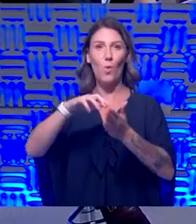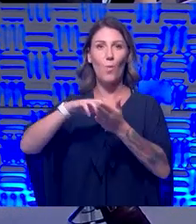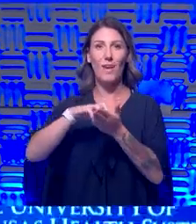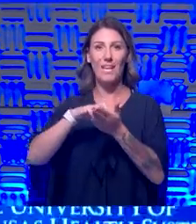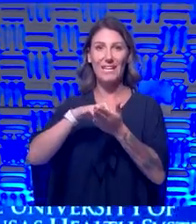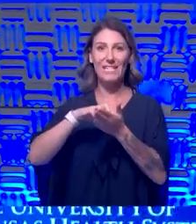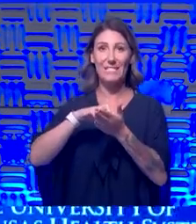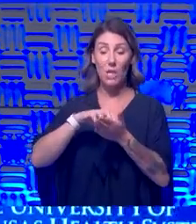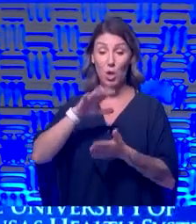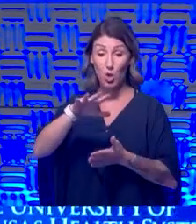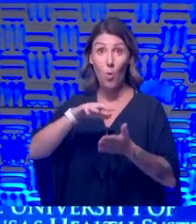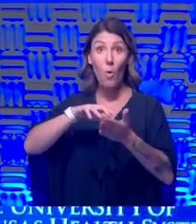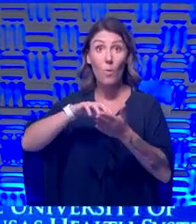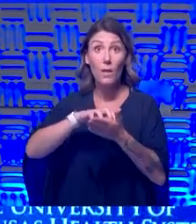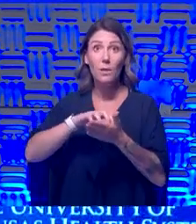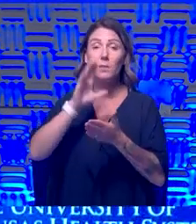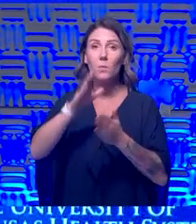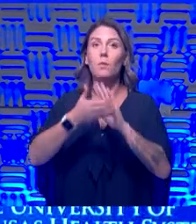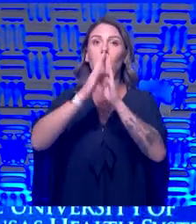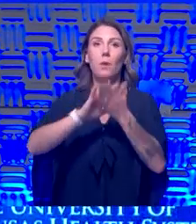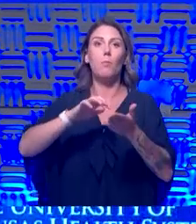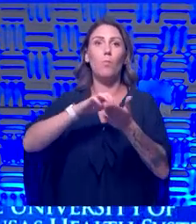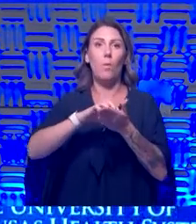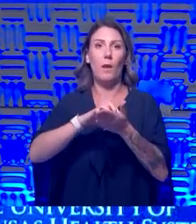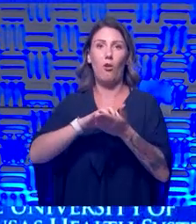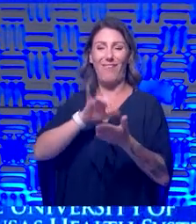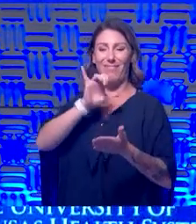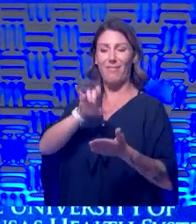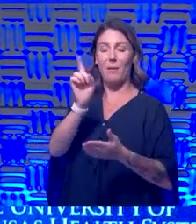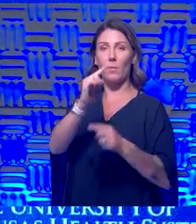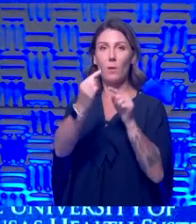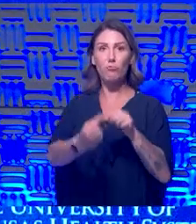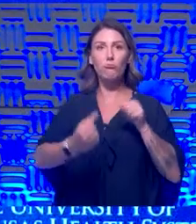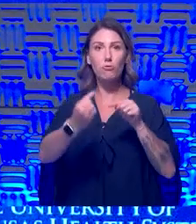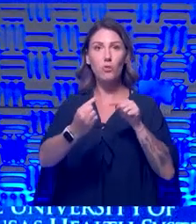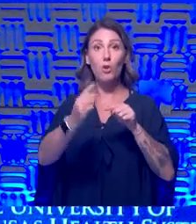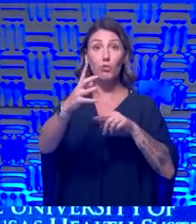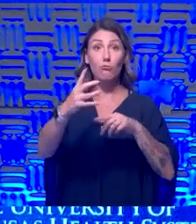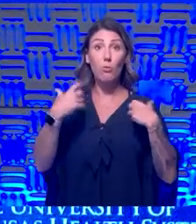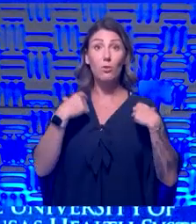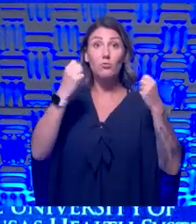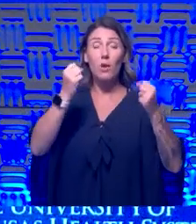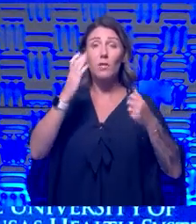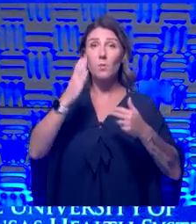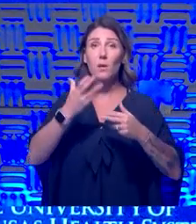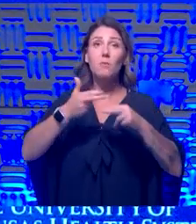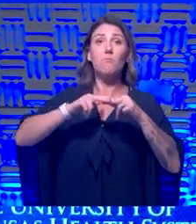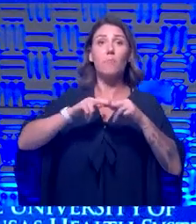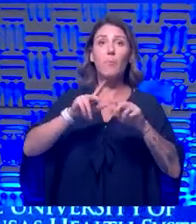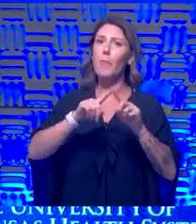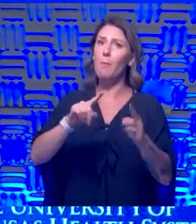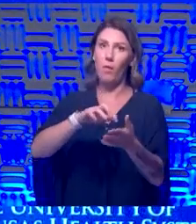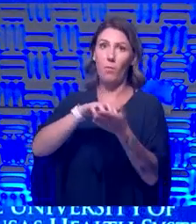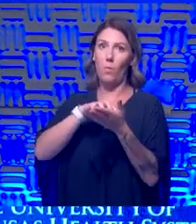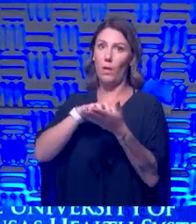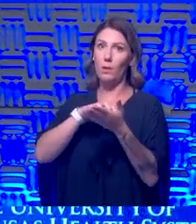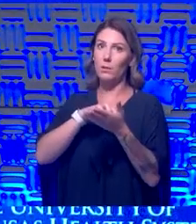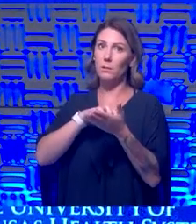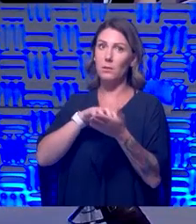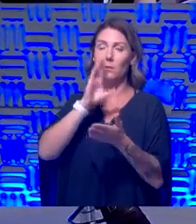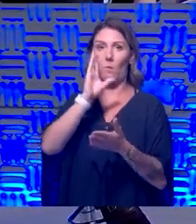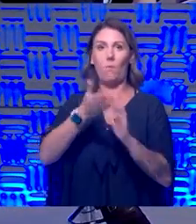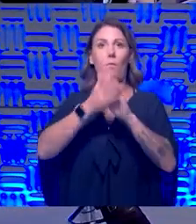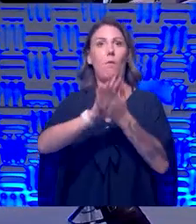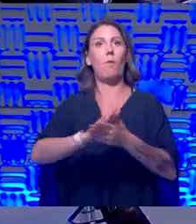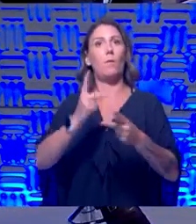link will become weaker and that's where you're going to struggle. Your strengths, they're going to get a little magnified, but man, those weaknesses, they're going to be hard on you.